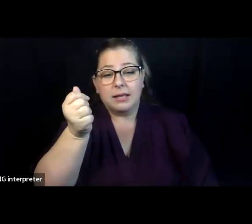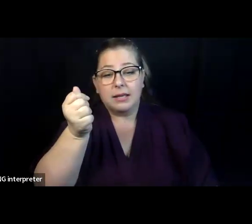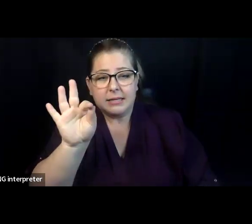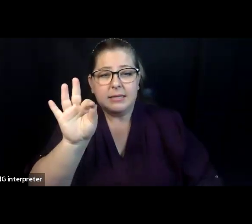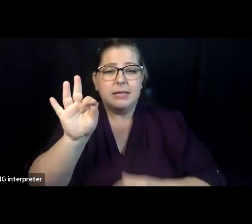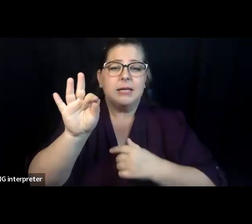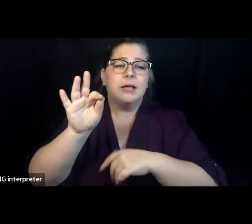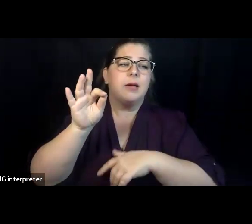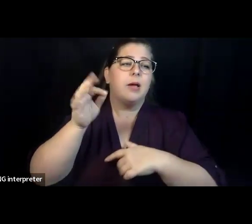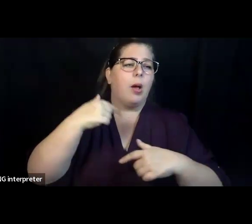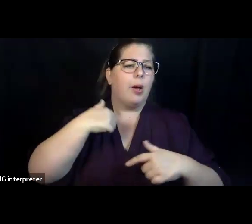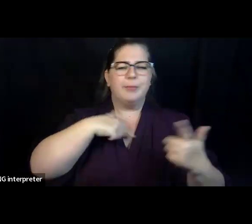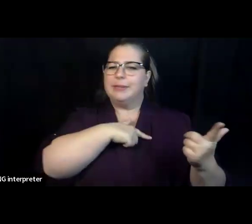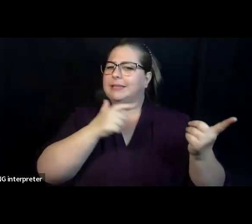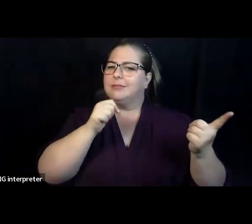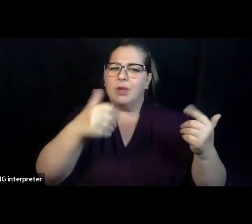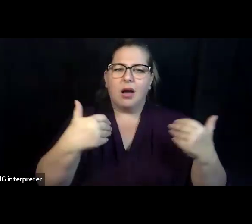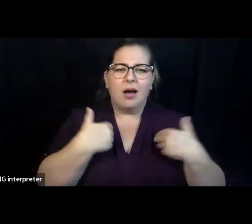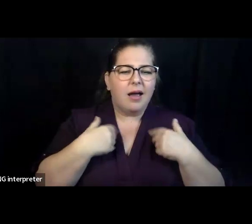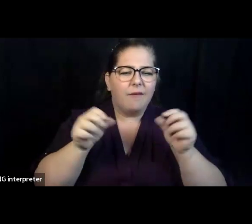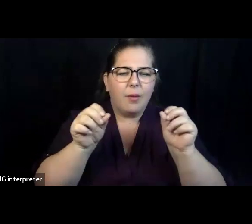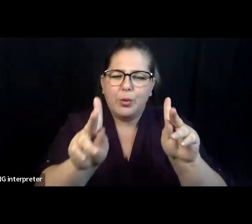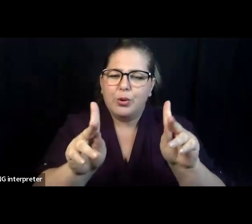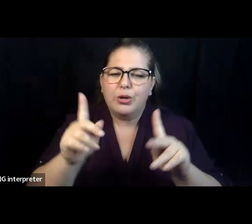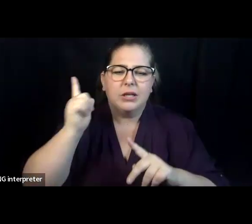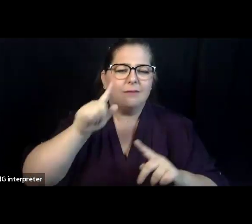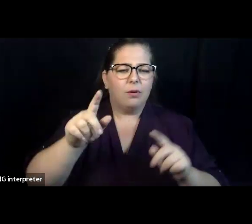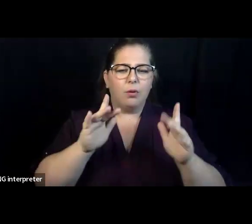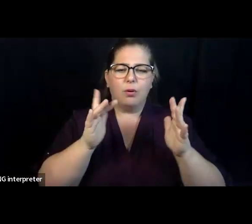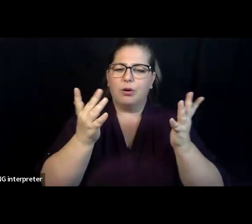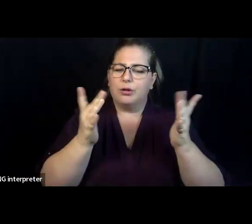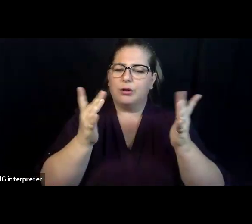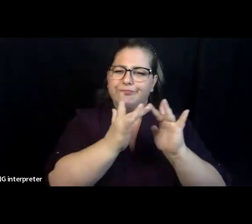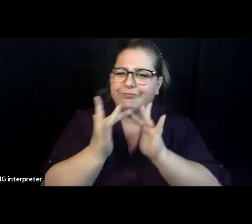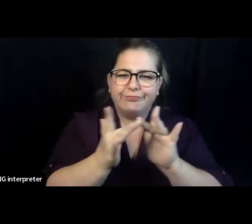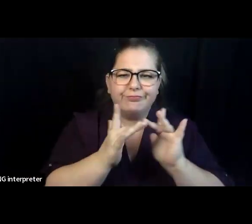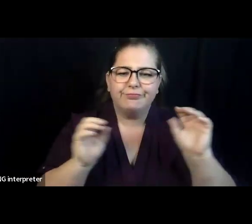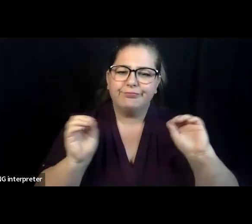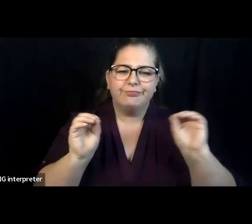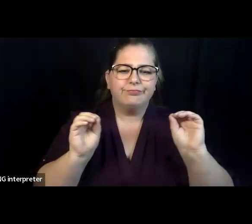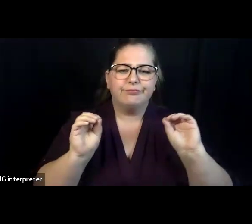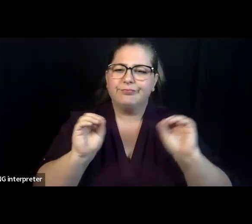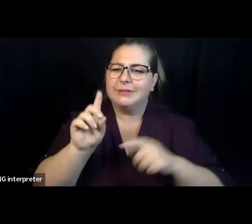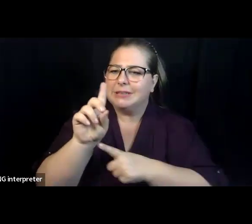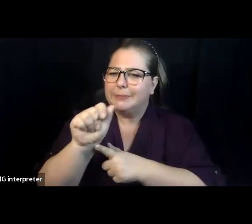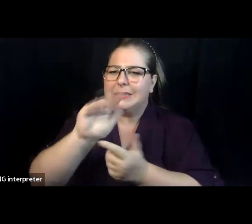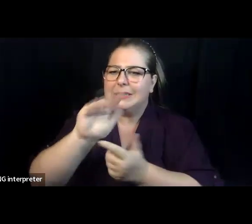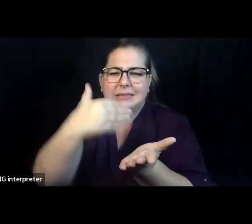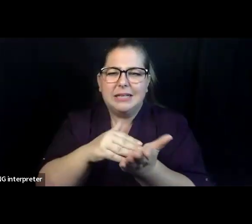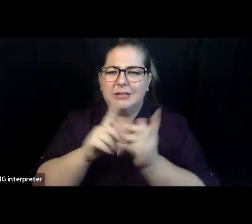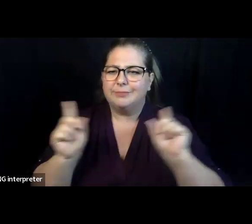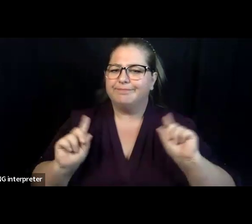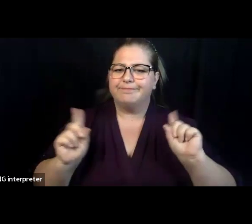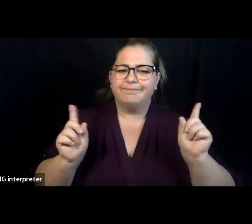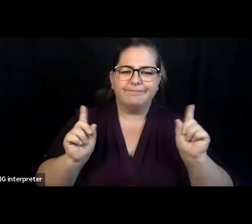kind of center on disability. And that was a moment of, you know,